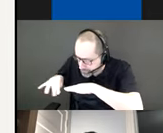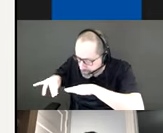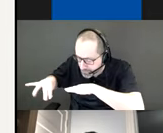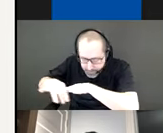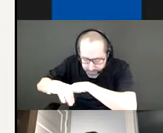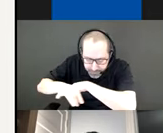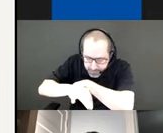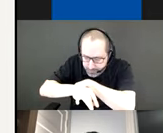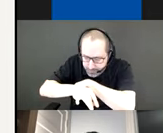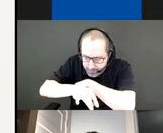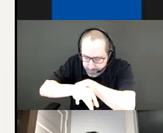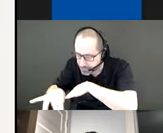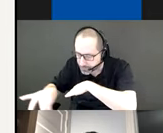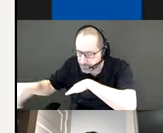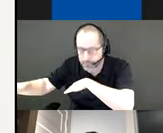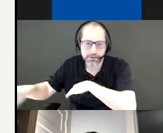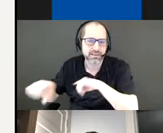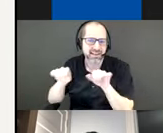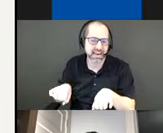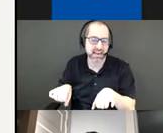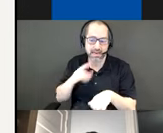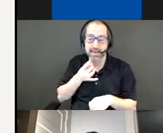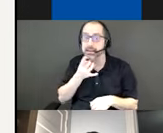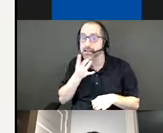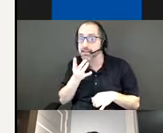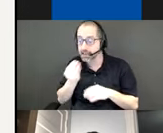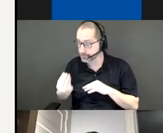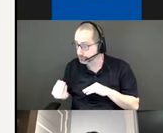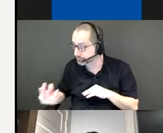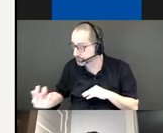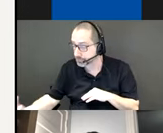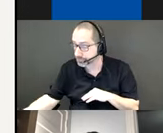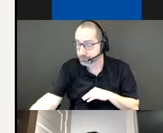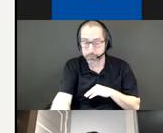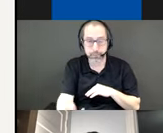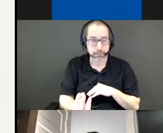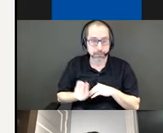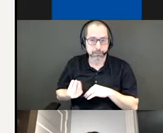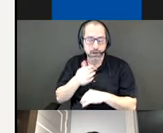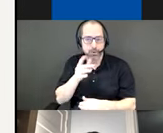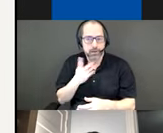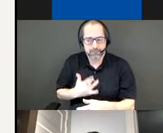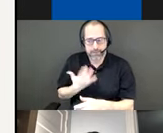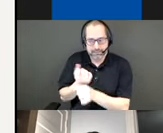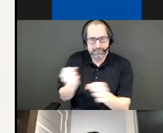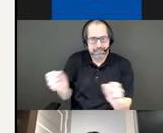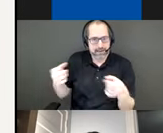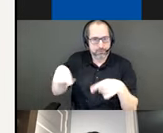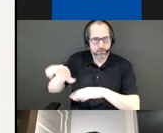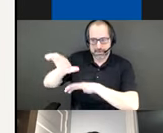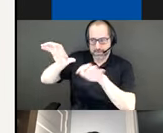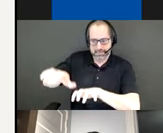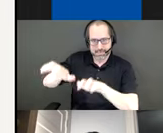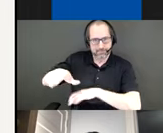speeds and the flow of light will also help bring a sense of security at night making sure there's always kind of visual activities going on